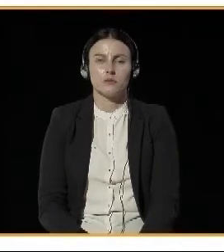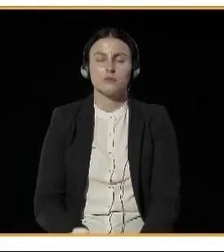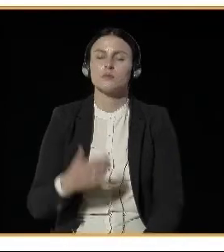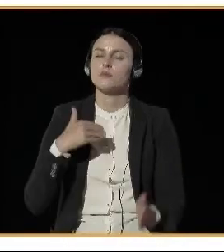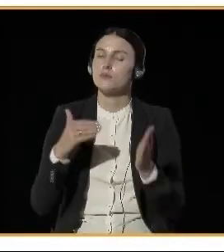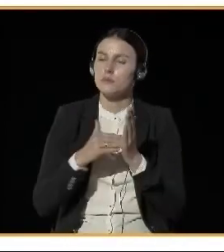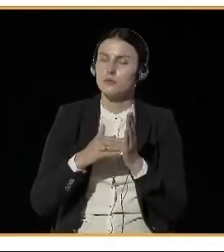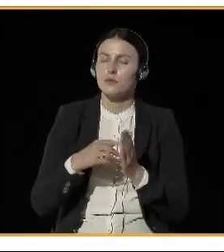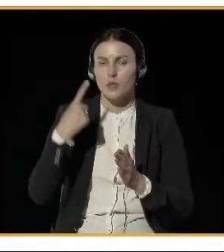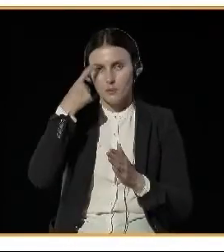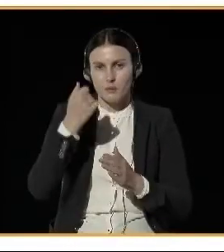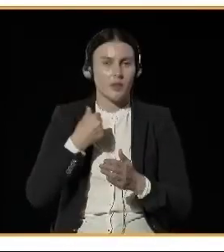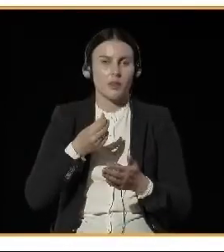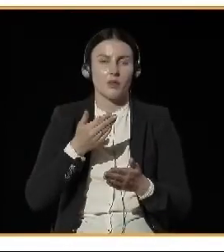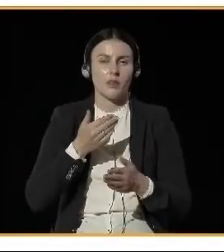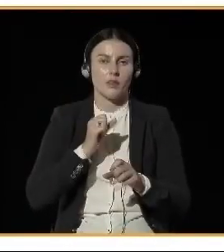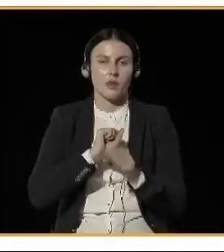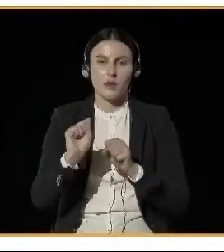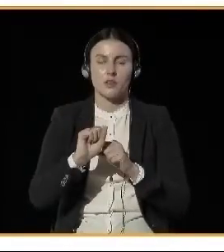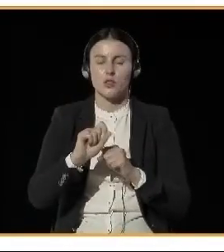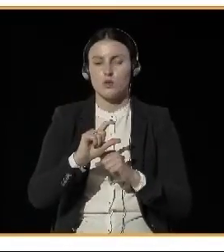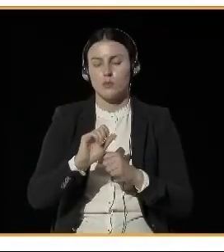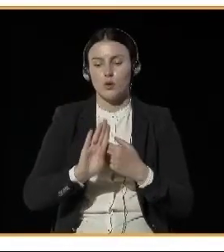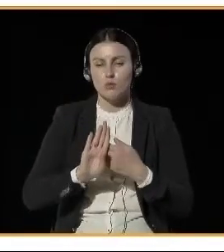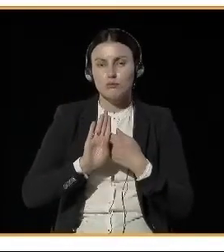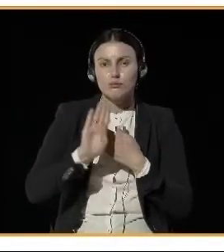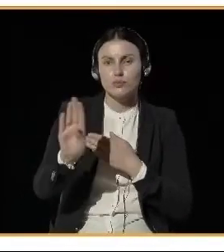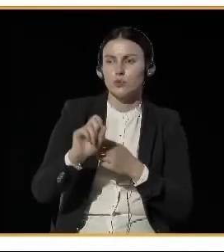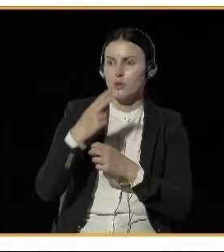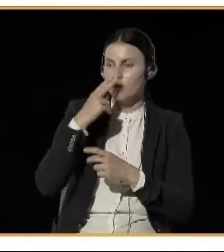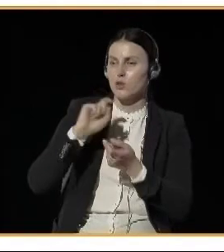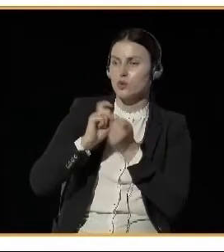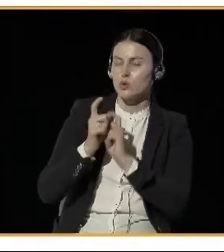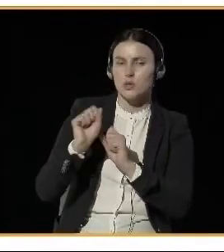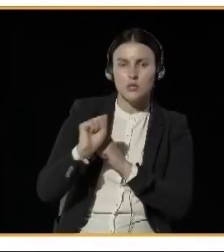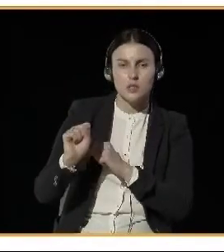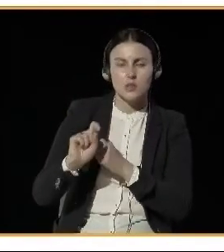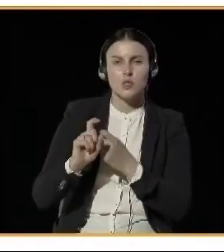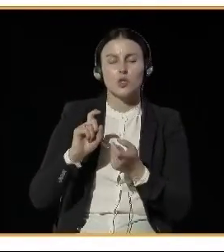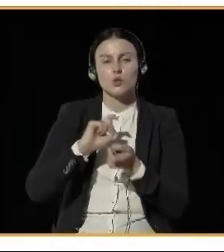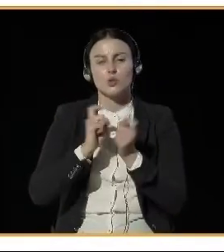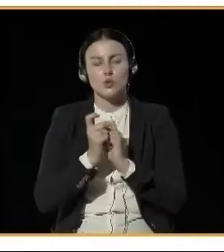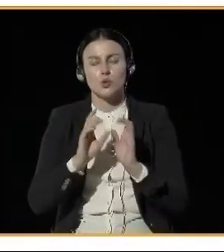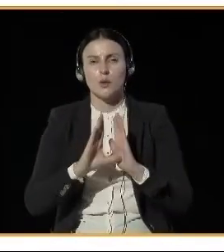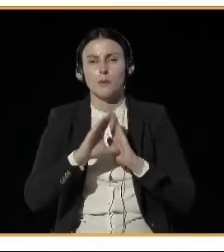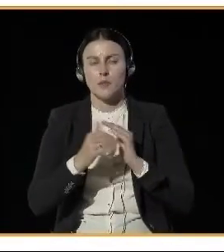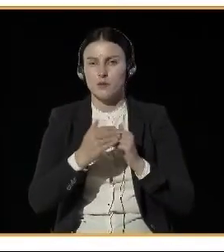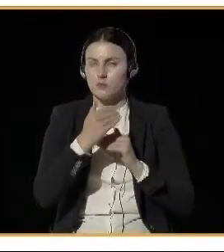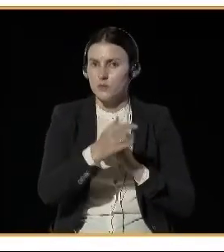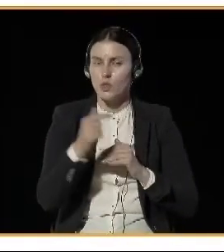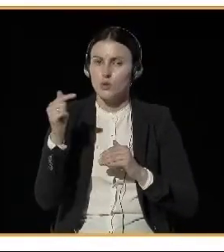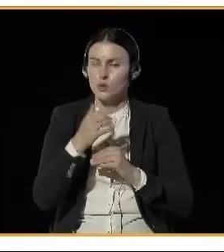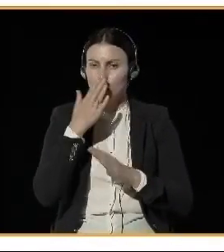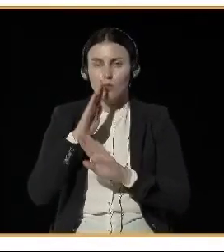the overall situation will be also better. The action plan should